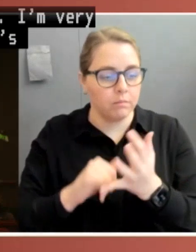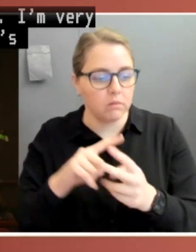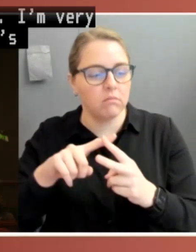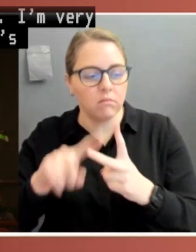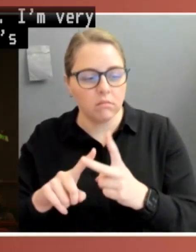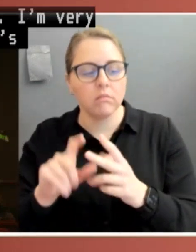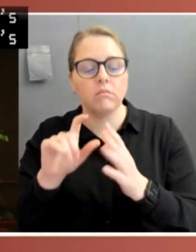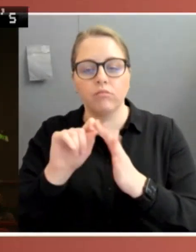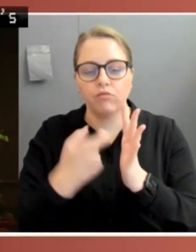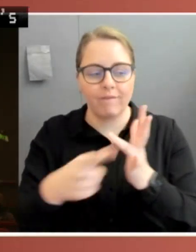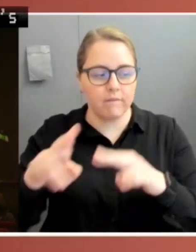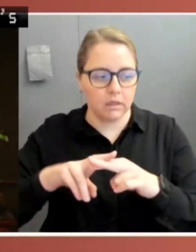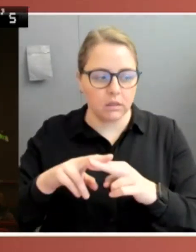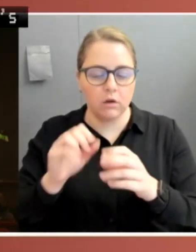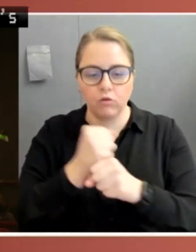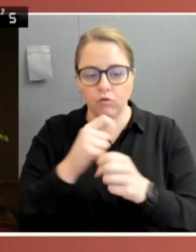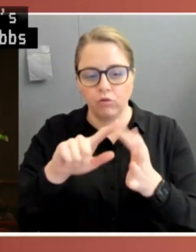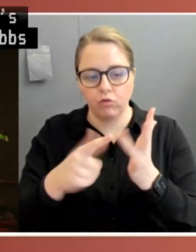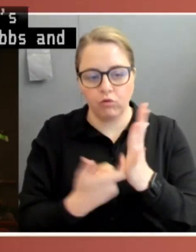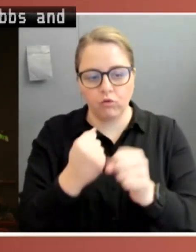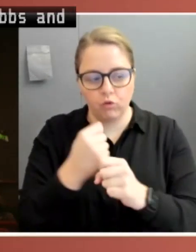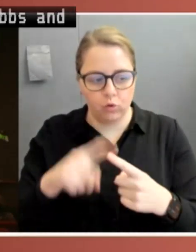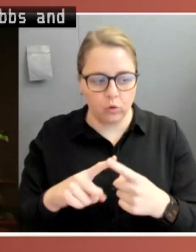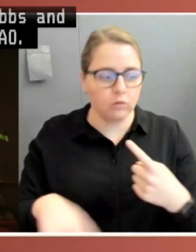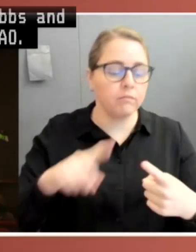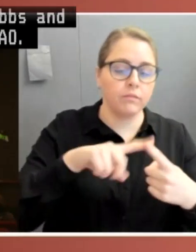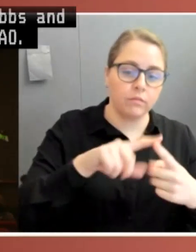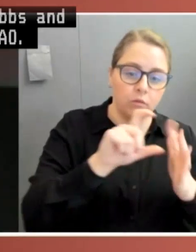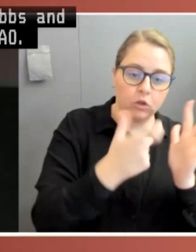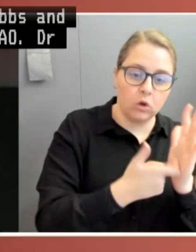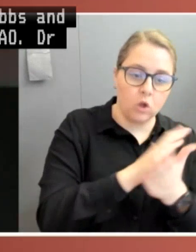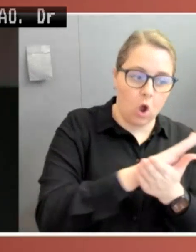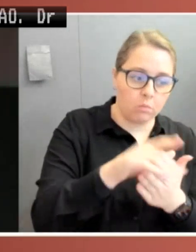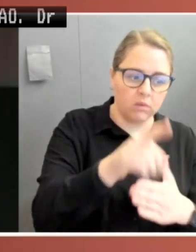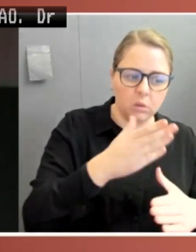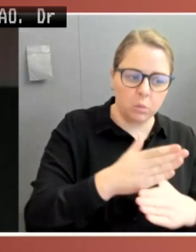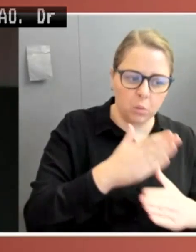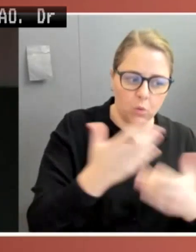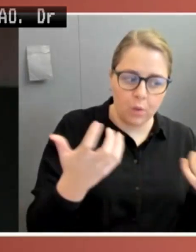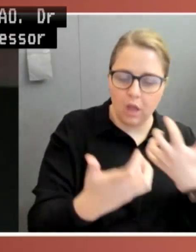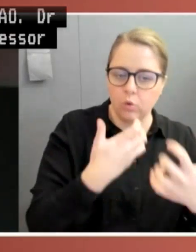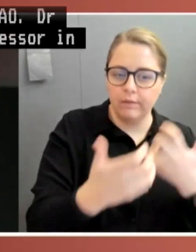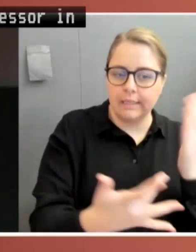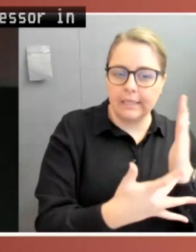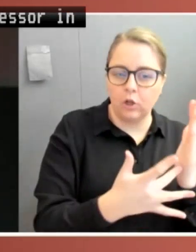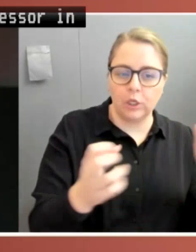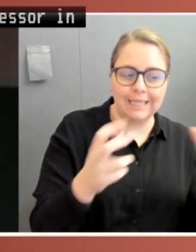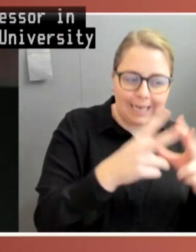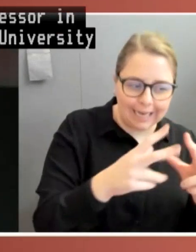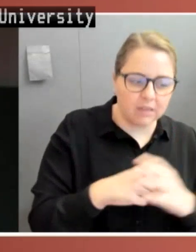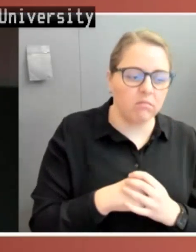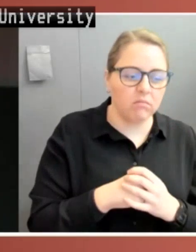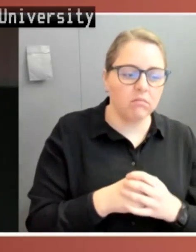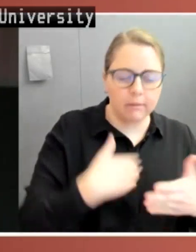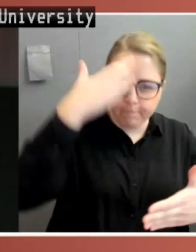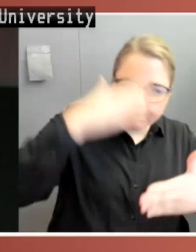is an Associate Professor in the Faculty of Law at the University of Technology, Sydney. He is an experienced constitutional and human